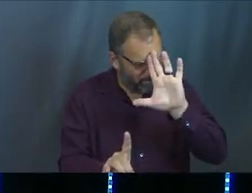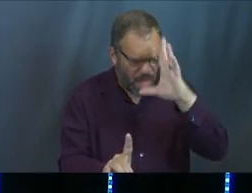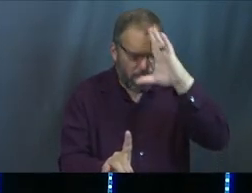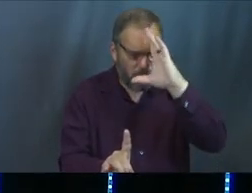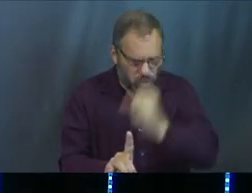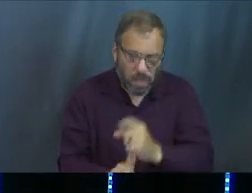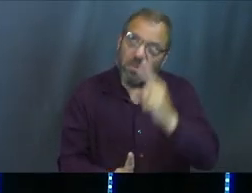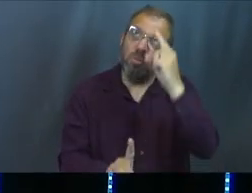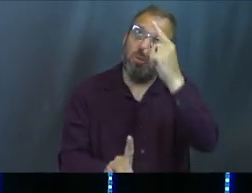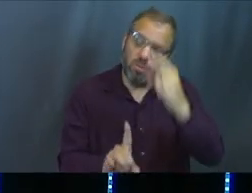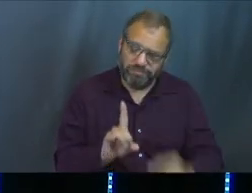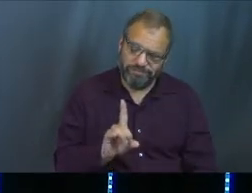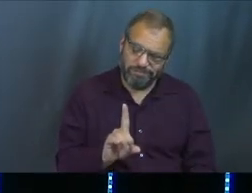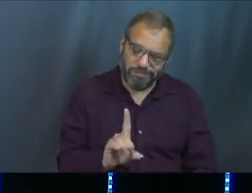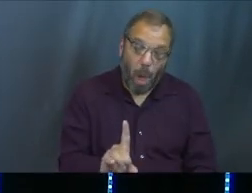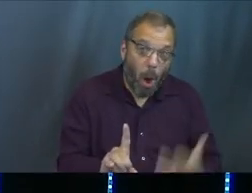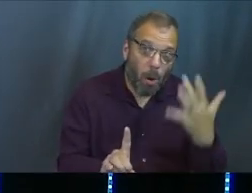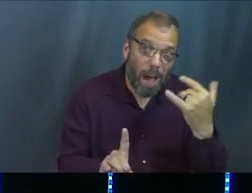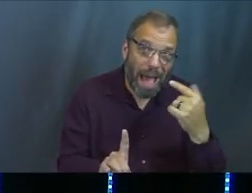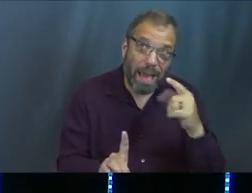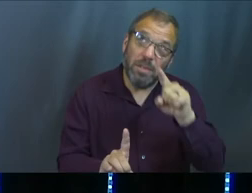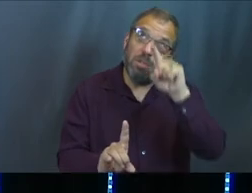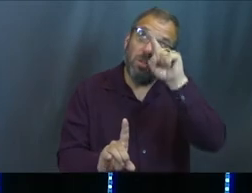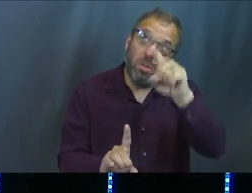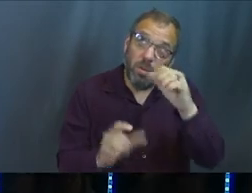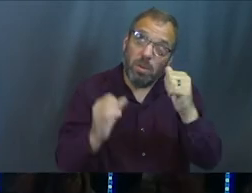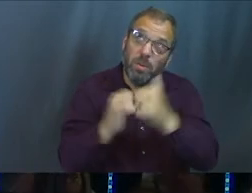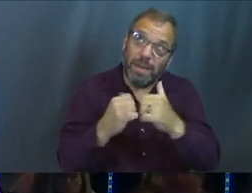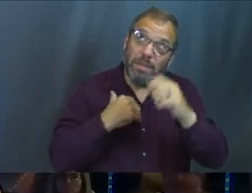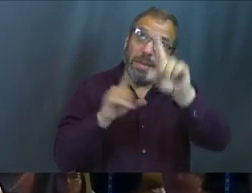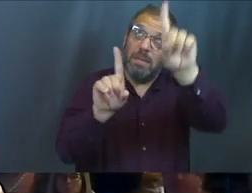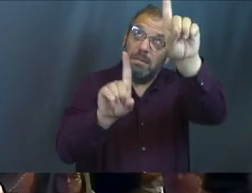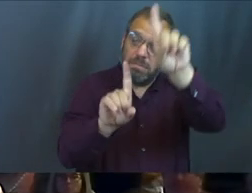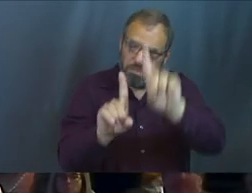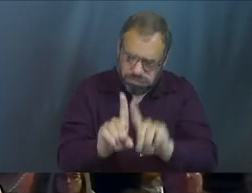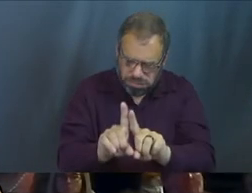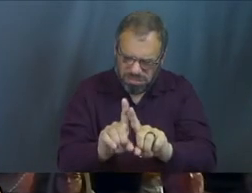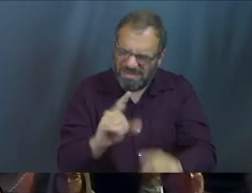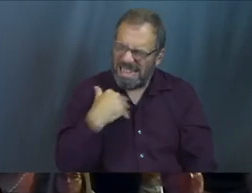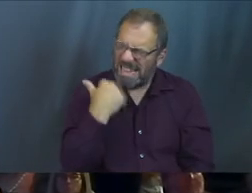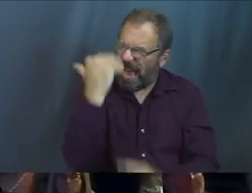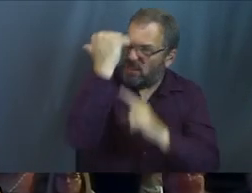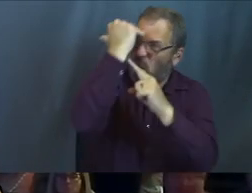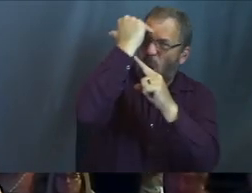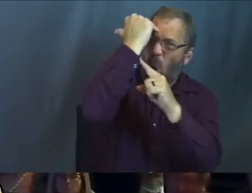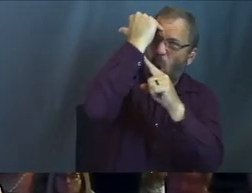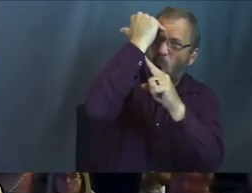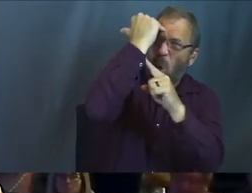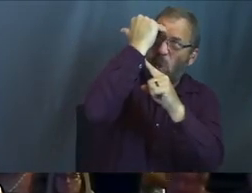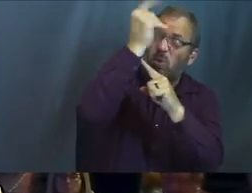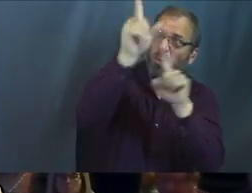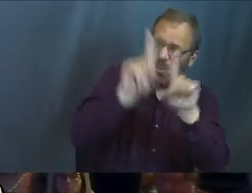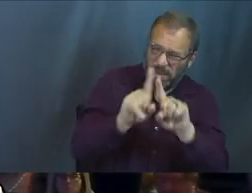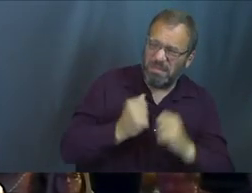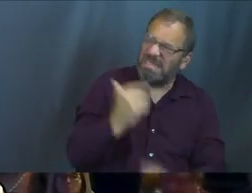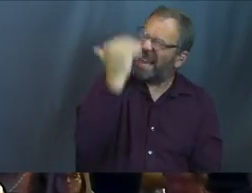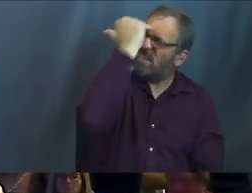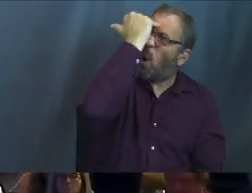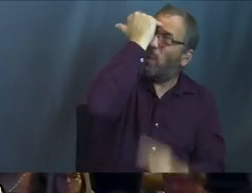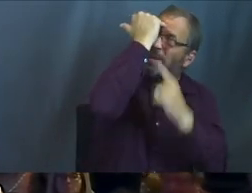trust you because you are with me. And I know it. I know it, God.